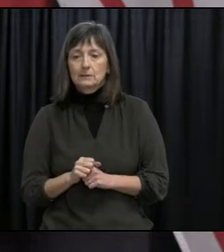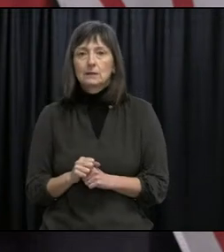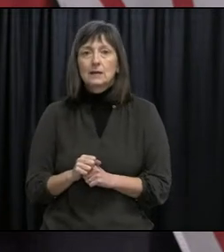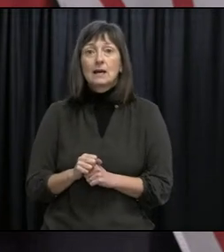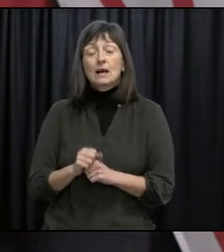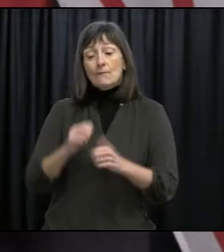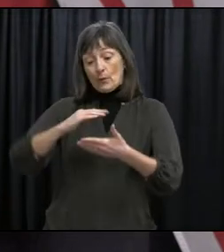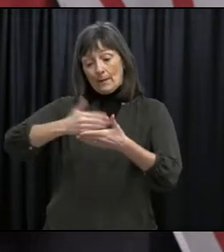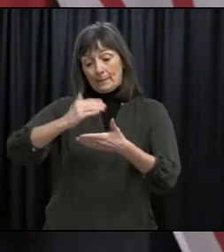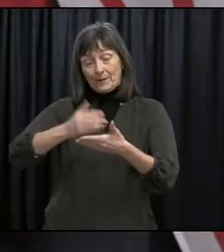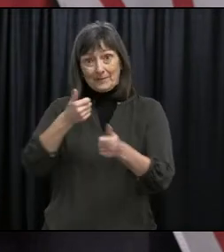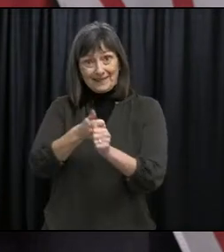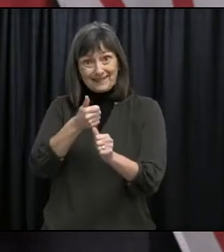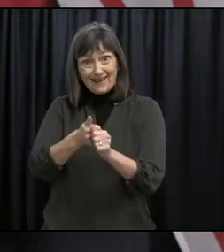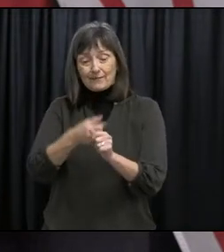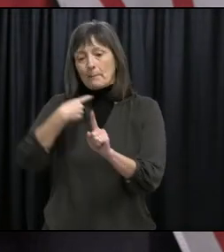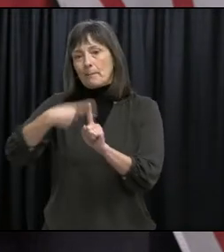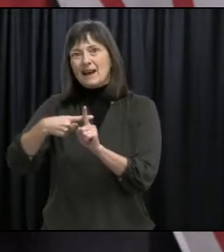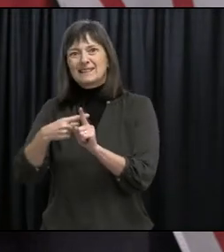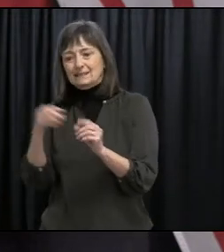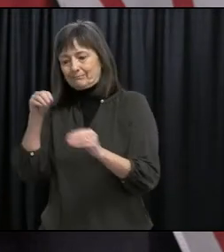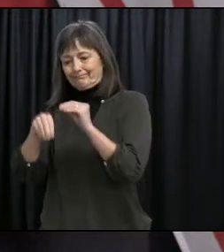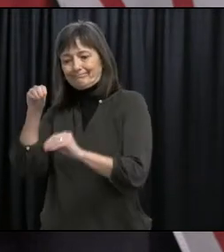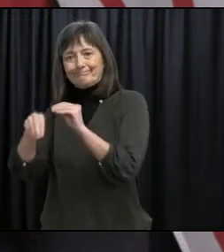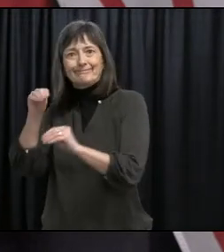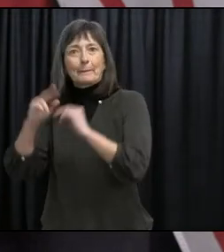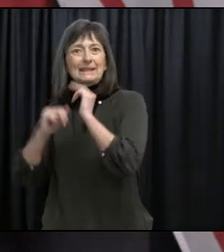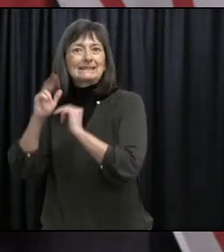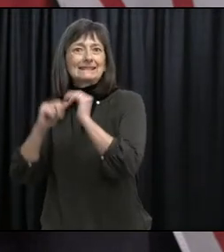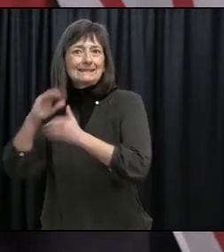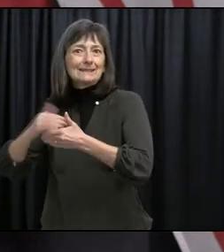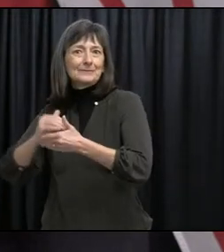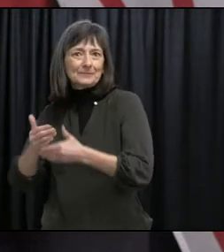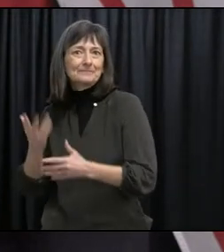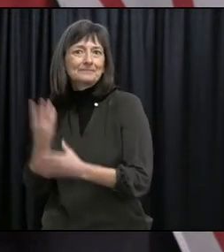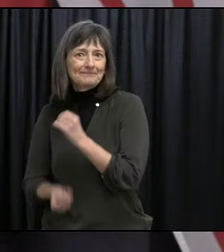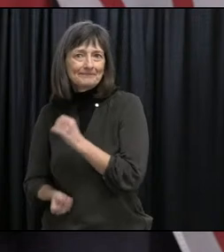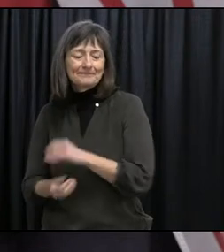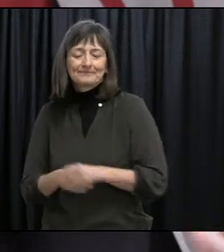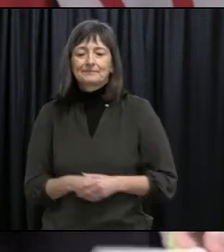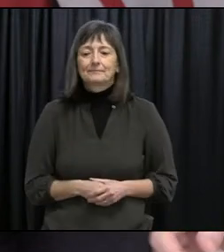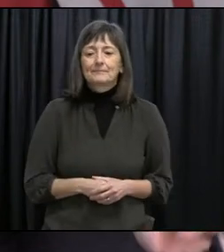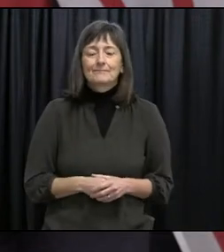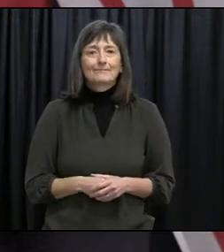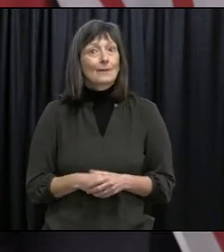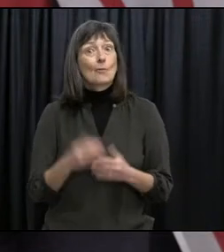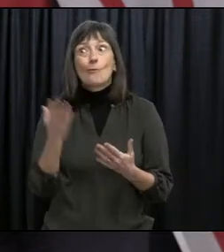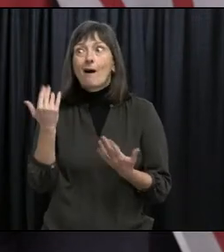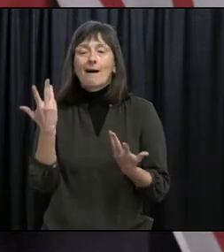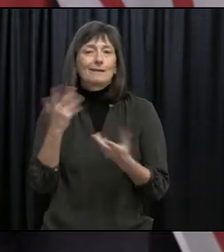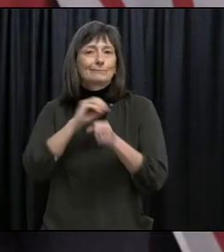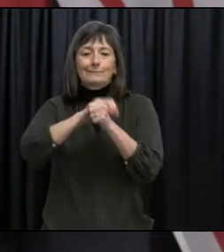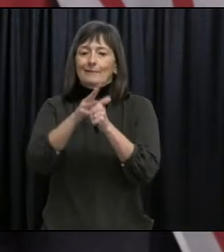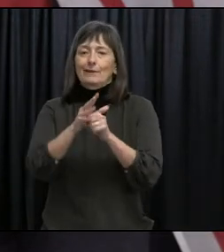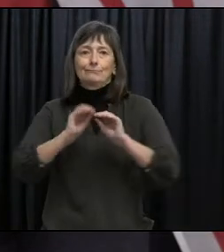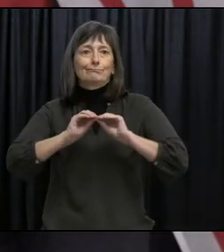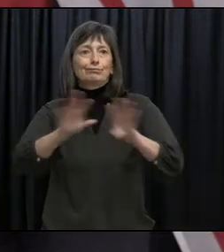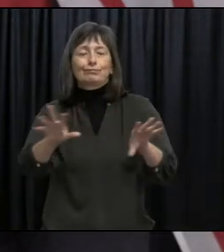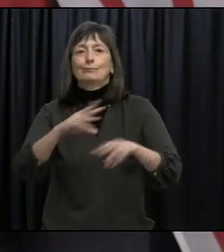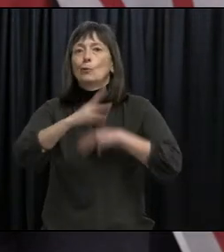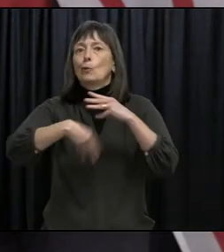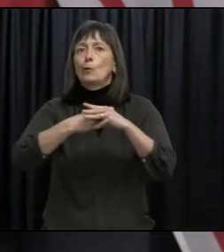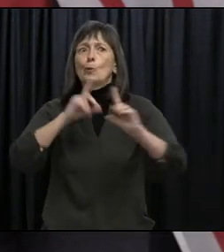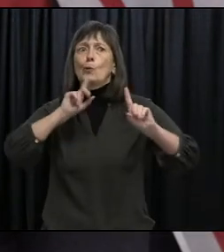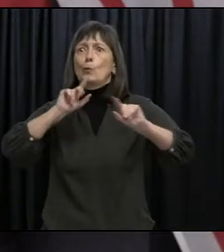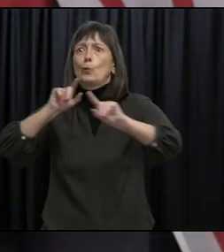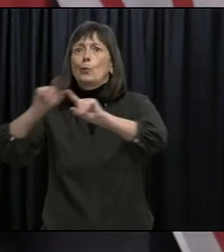components. Production was also affected due to the global effects of the pandemic. The order